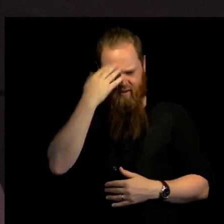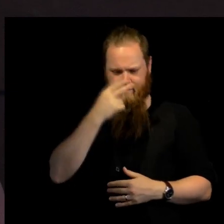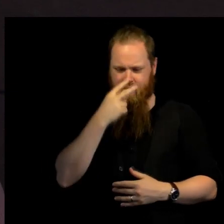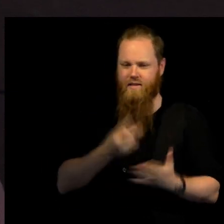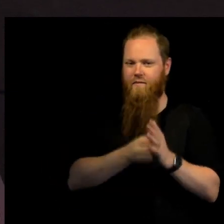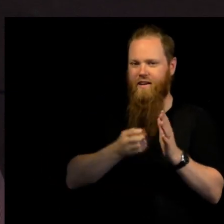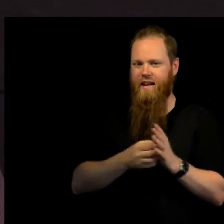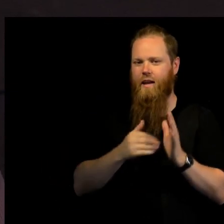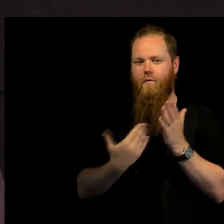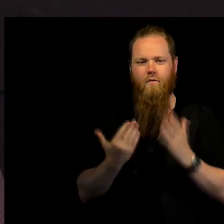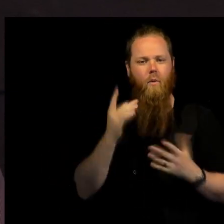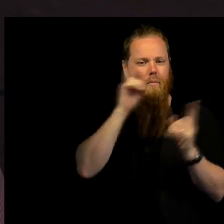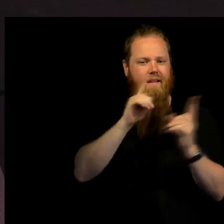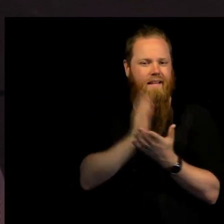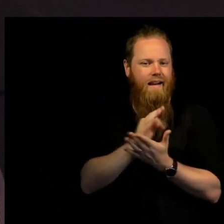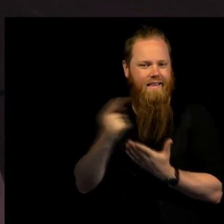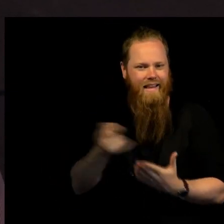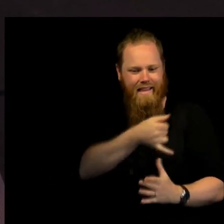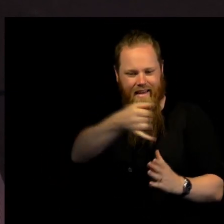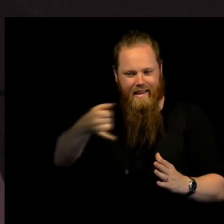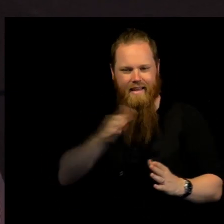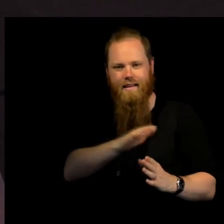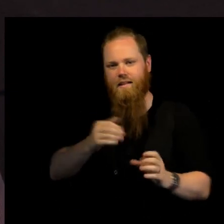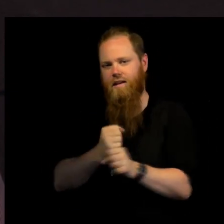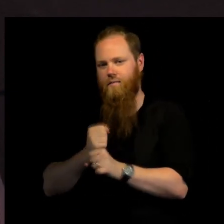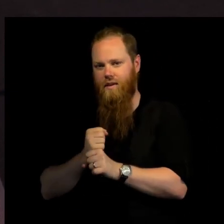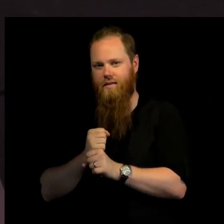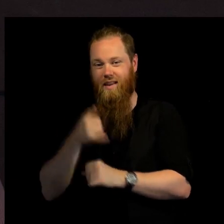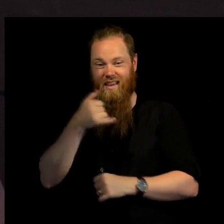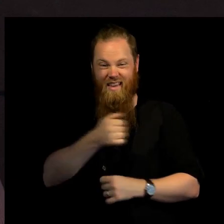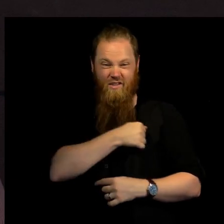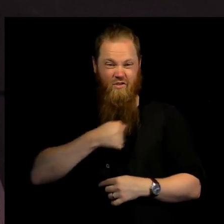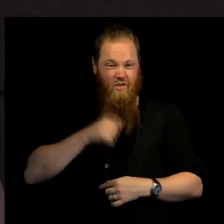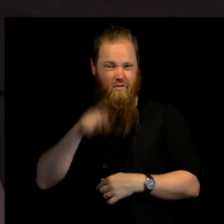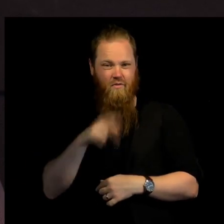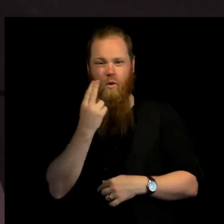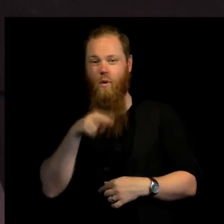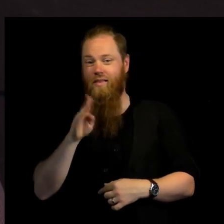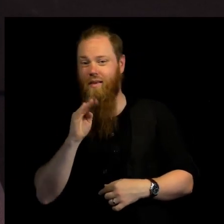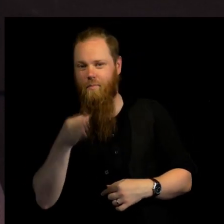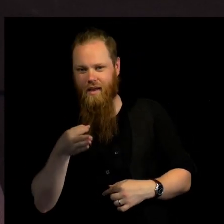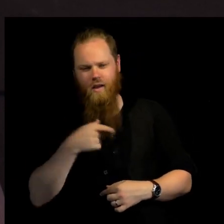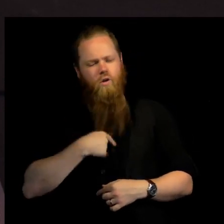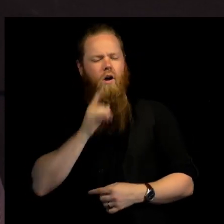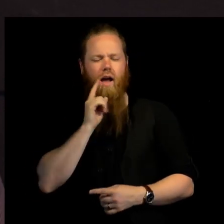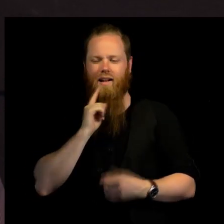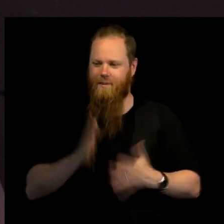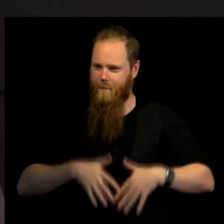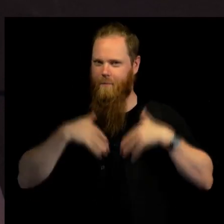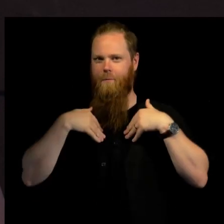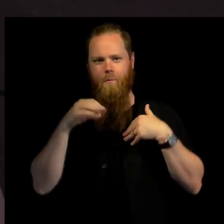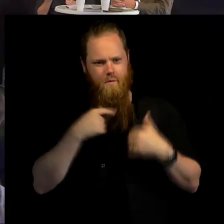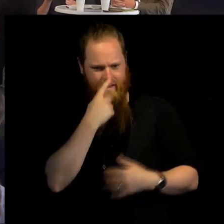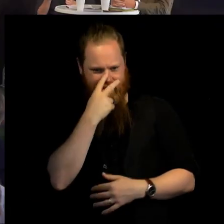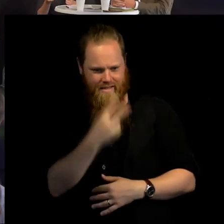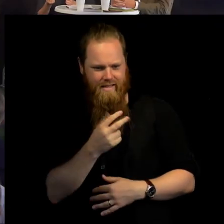to human rights. And within the board of UNDP, I'm always very happy when I see that perhaps some of